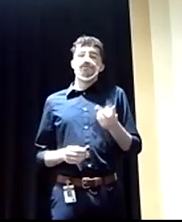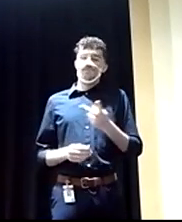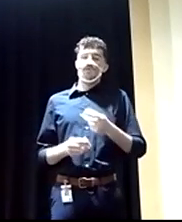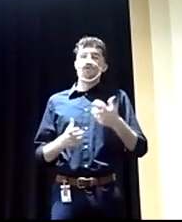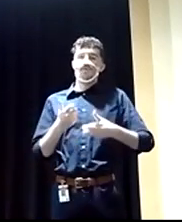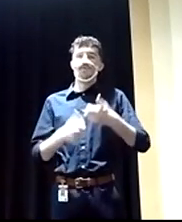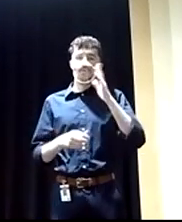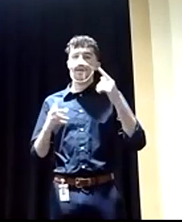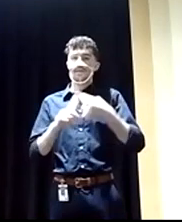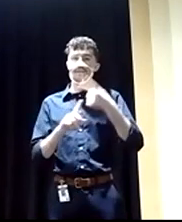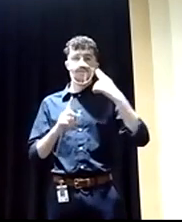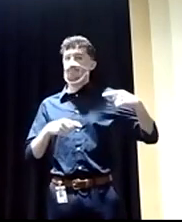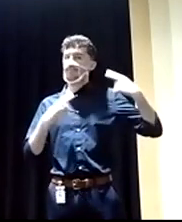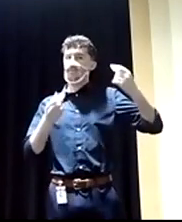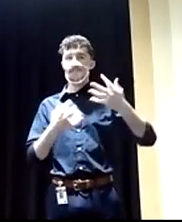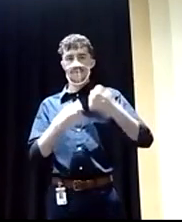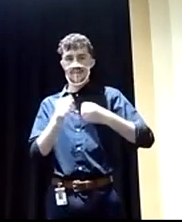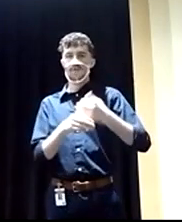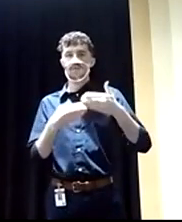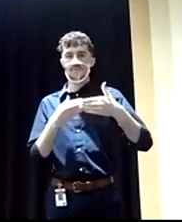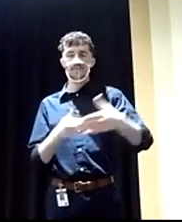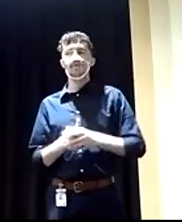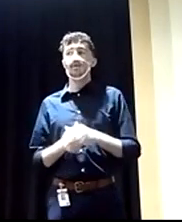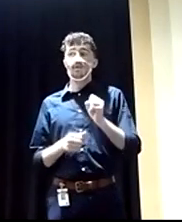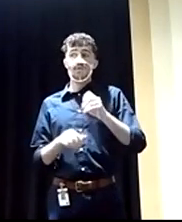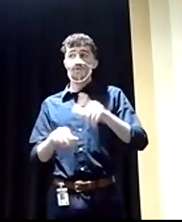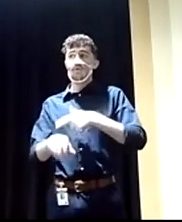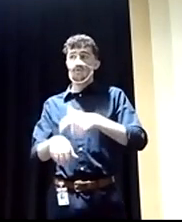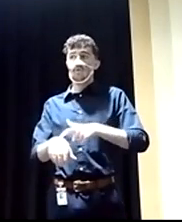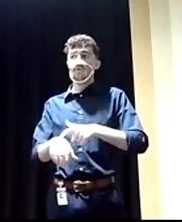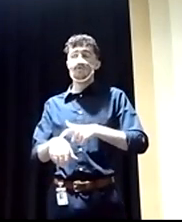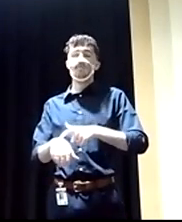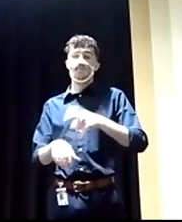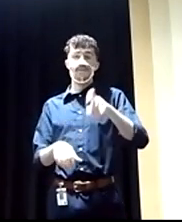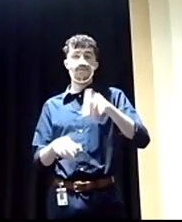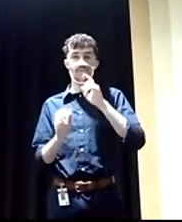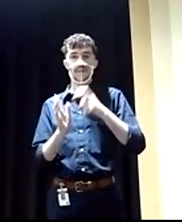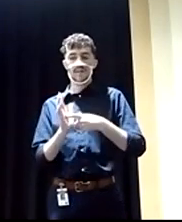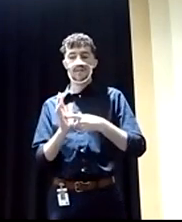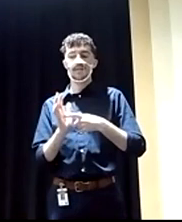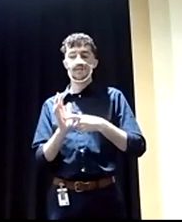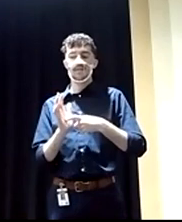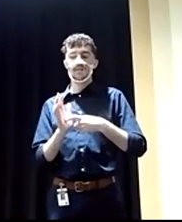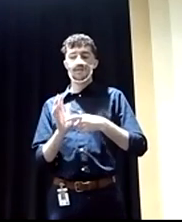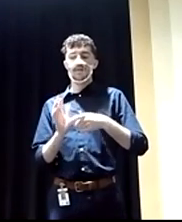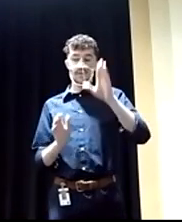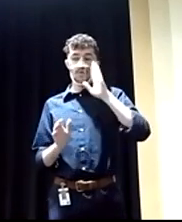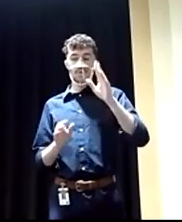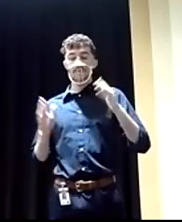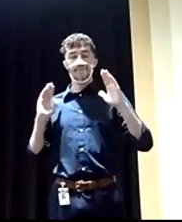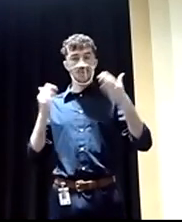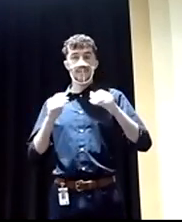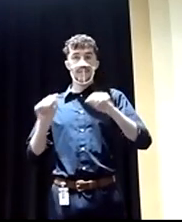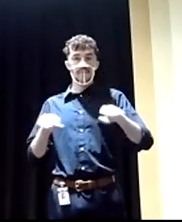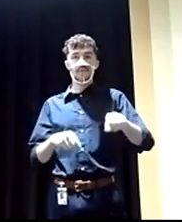And our ability to succeed in the long term, just like in the short term with Ukraine, is going to have a lot to do with our ability to keep